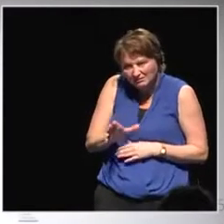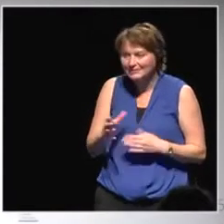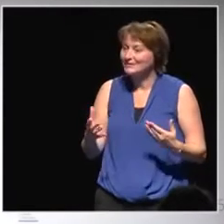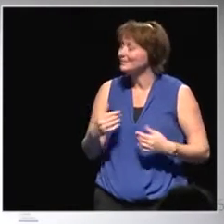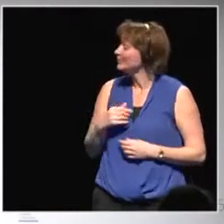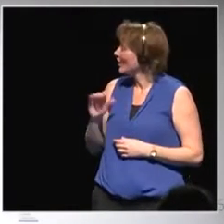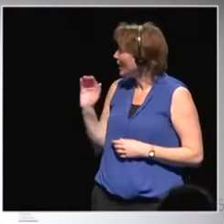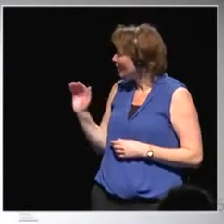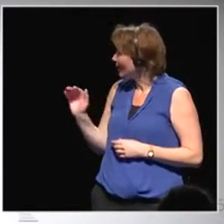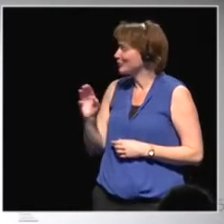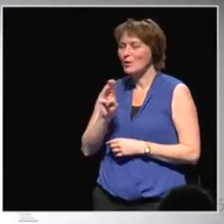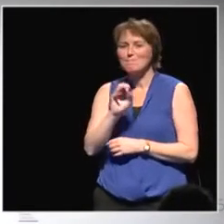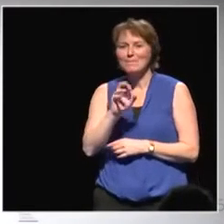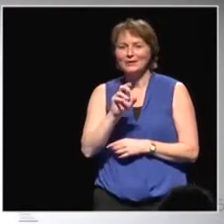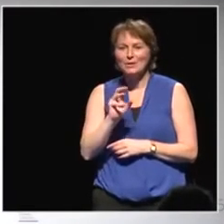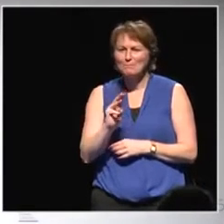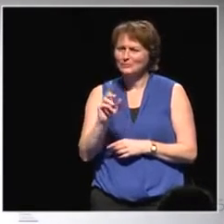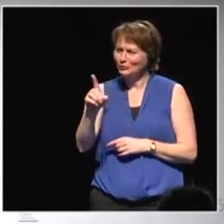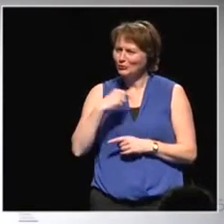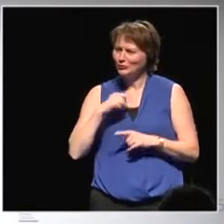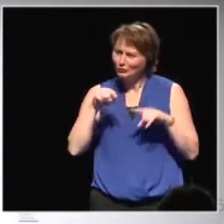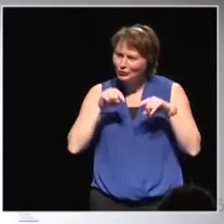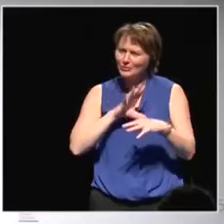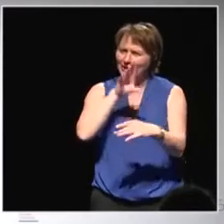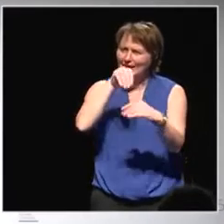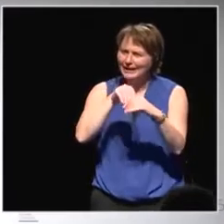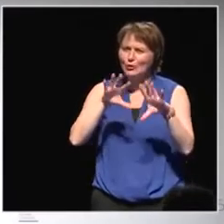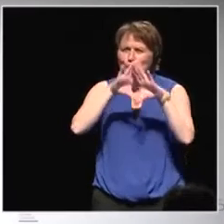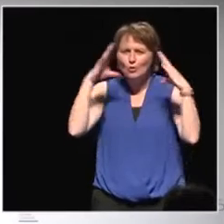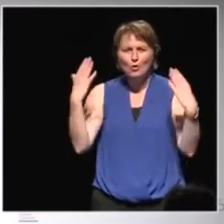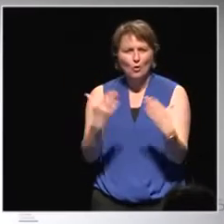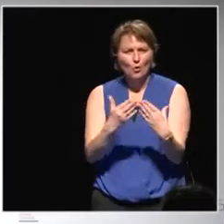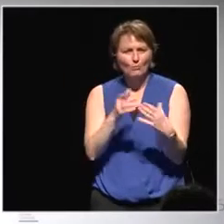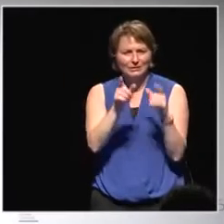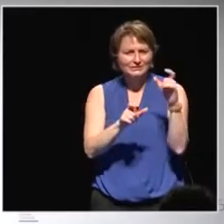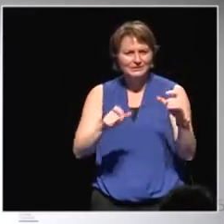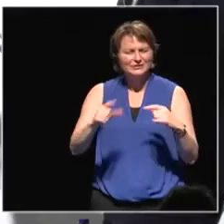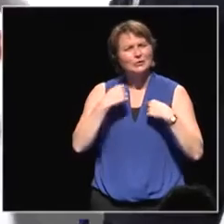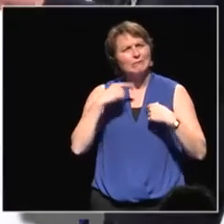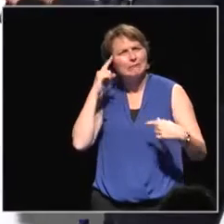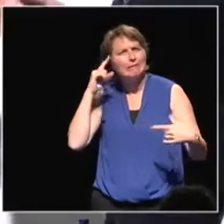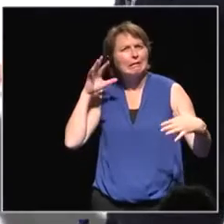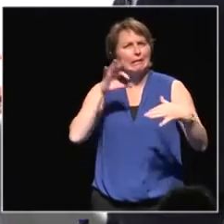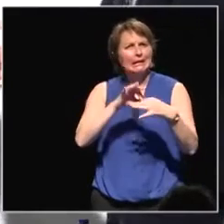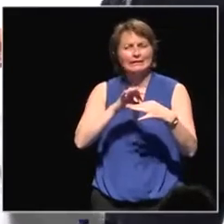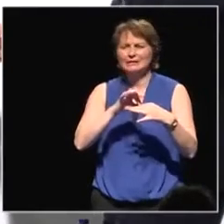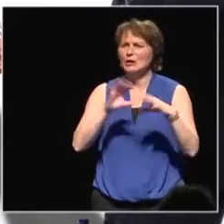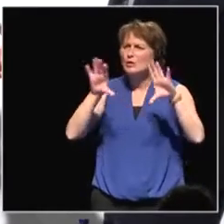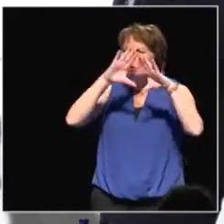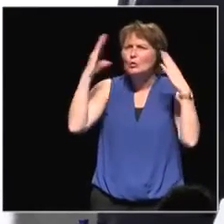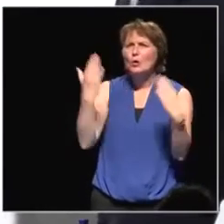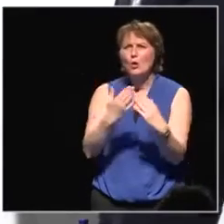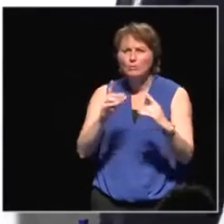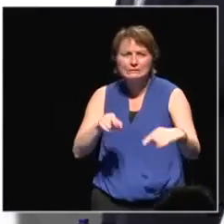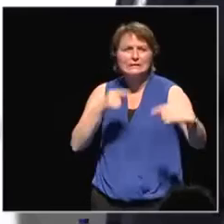local citizenship, on supporting local communities. How does this link to these global challenges and global